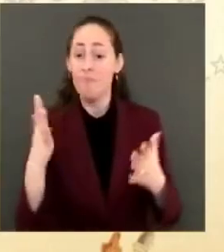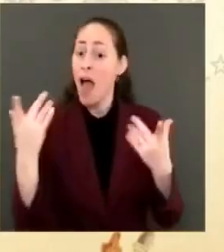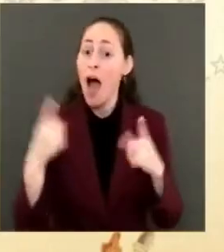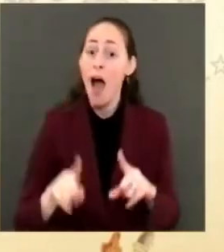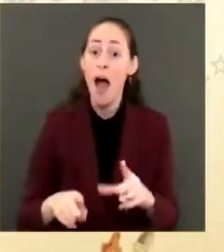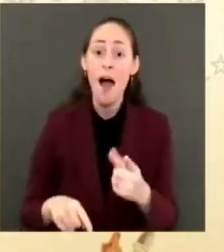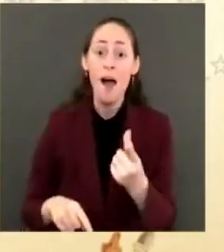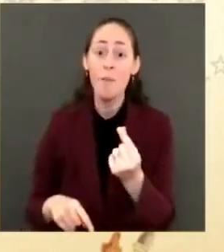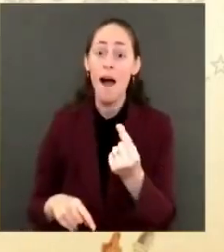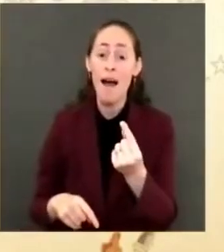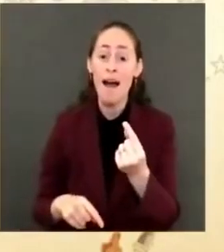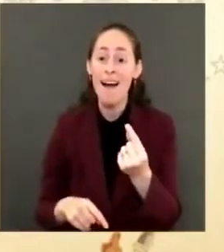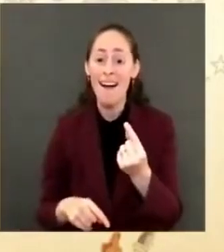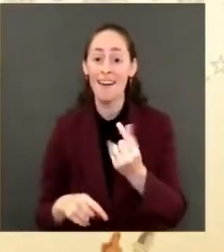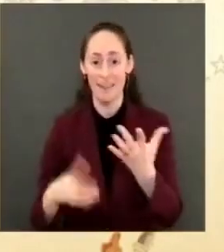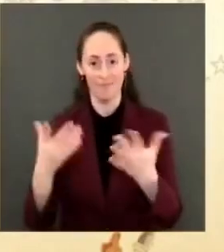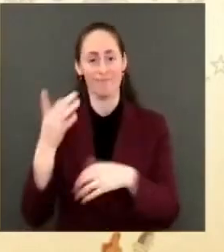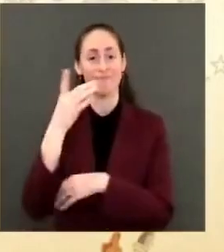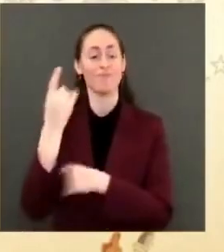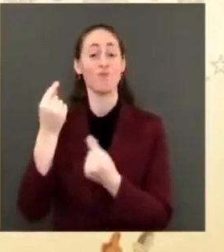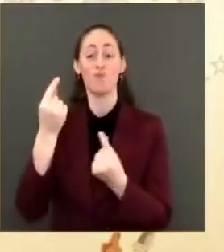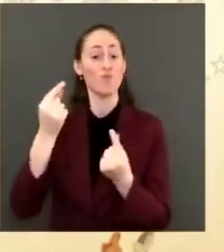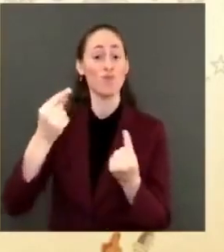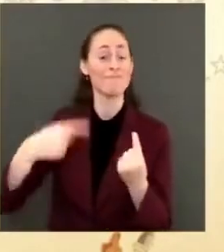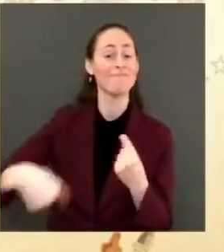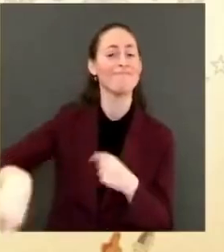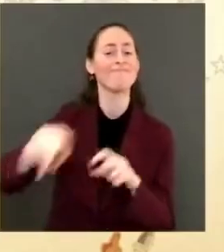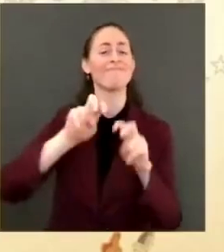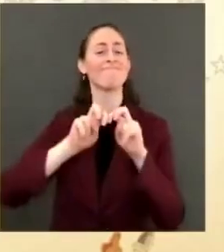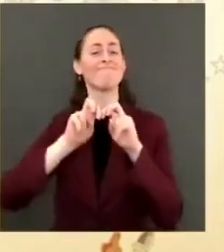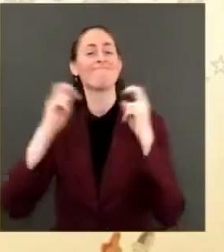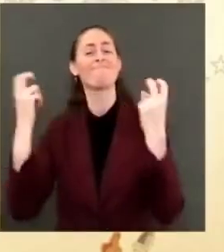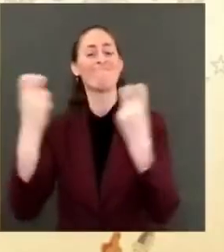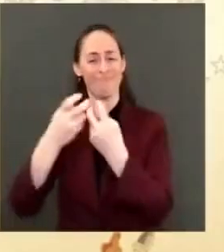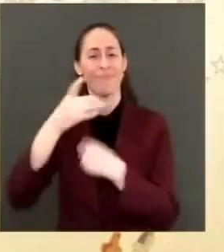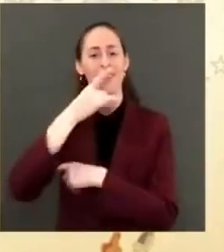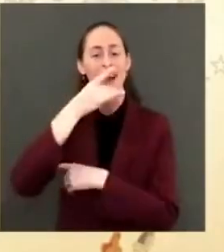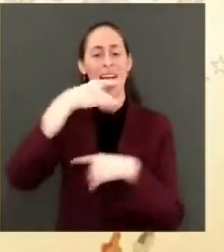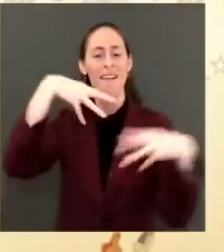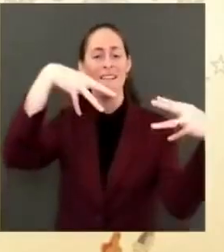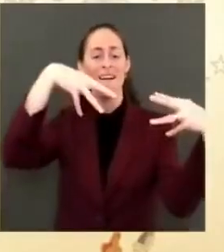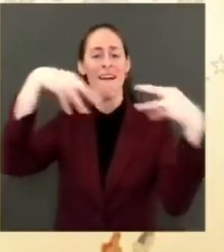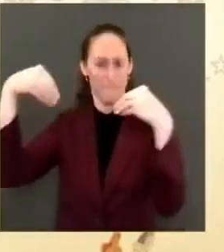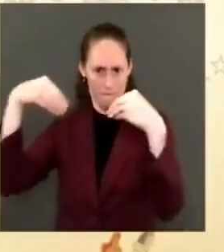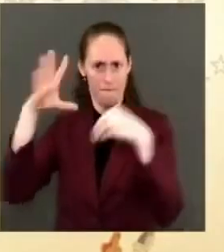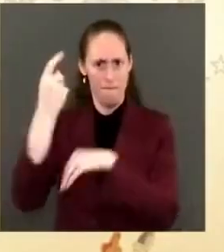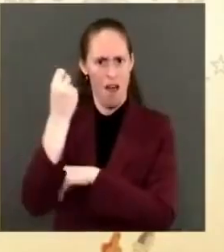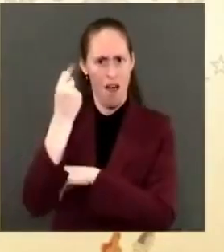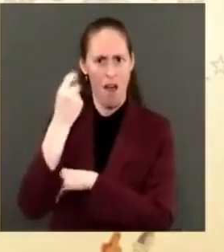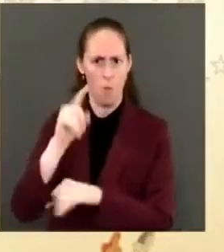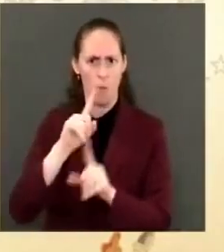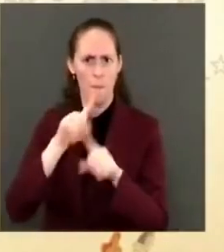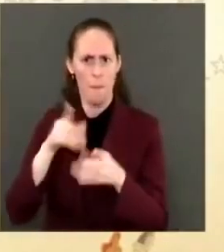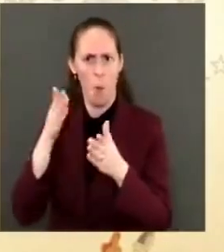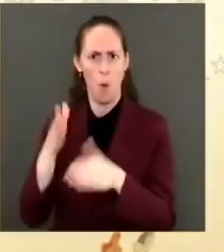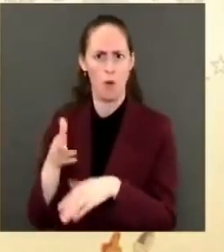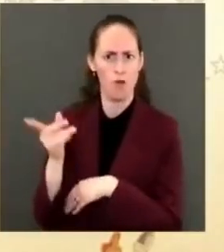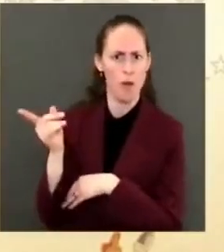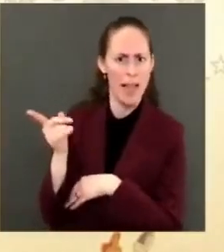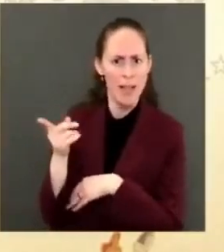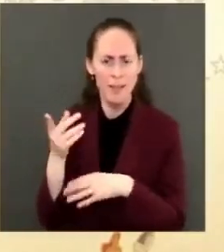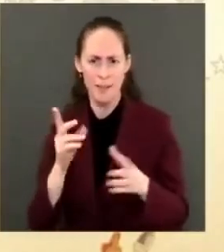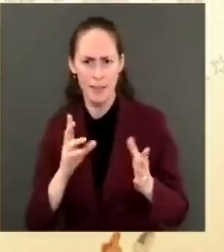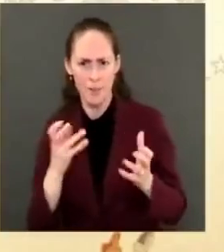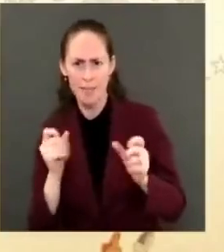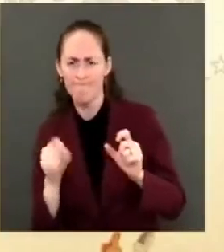knee with the reporter who's asking the questions. And at the problem, she says, while we're getting, she said, everybody says you and your